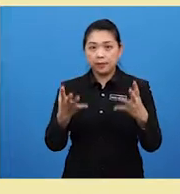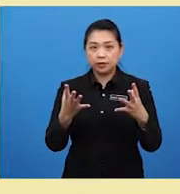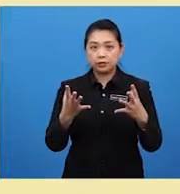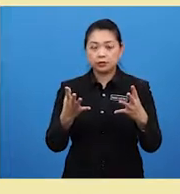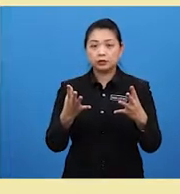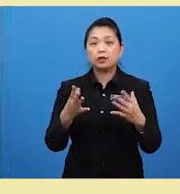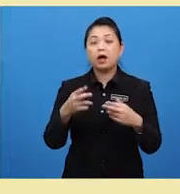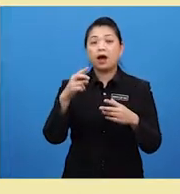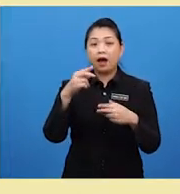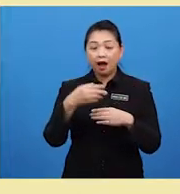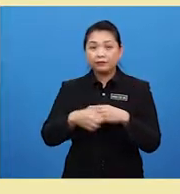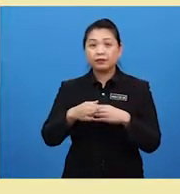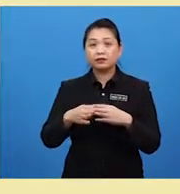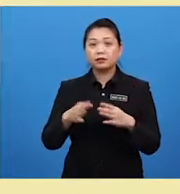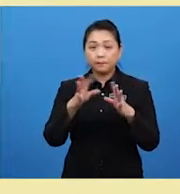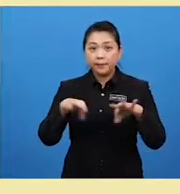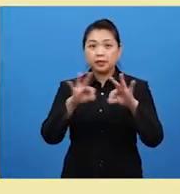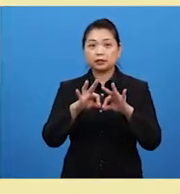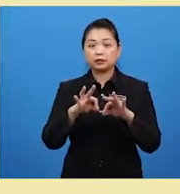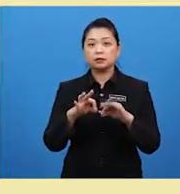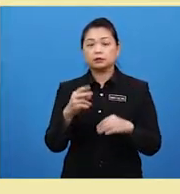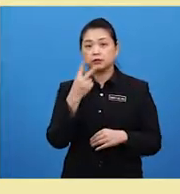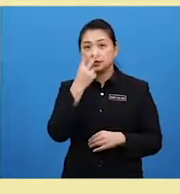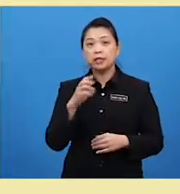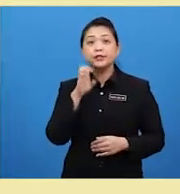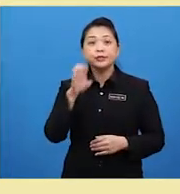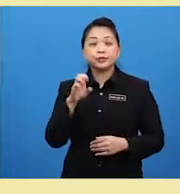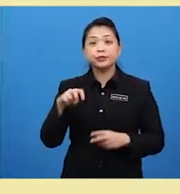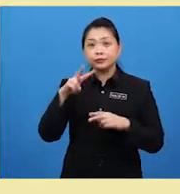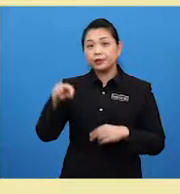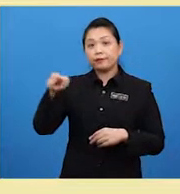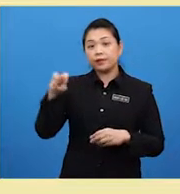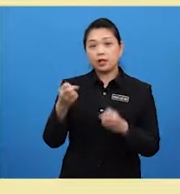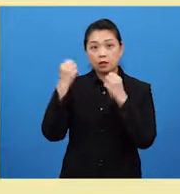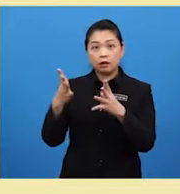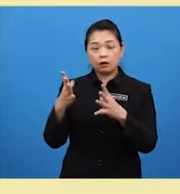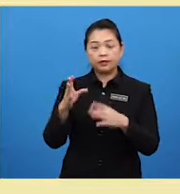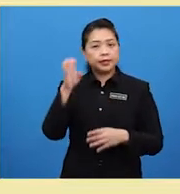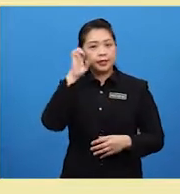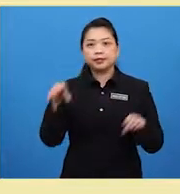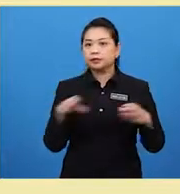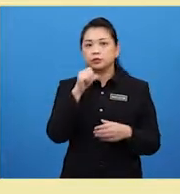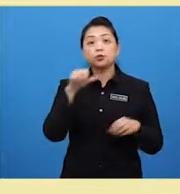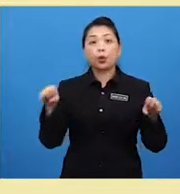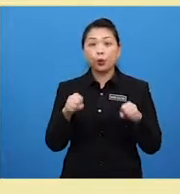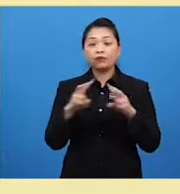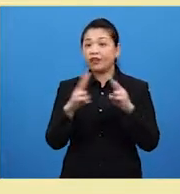main verb too. She travels a lot. He doesn't cook very much.